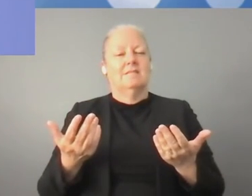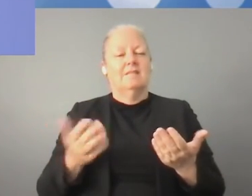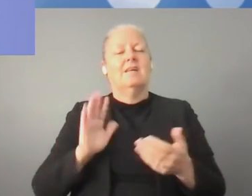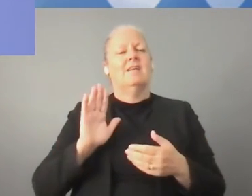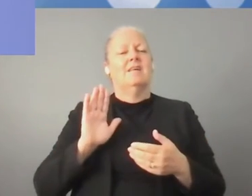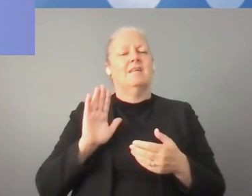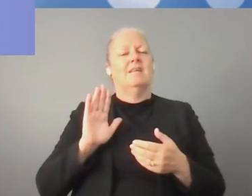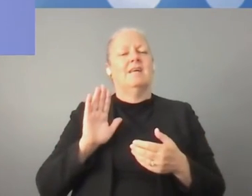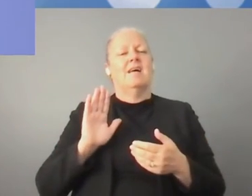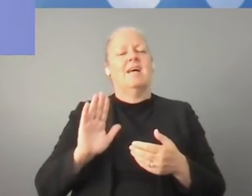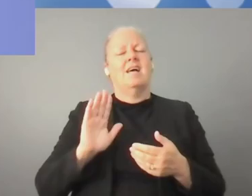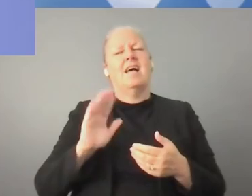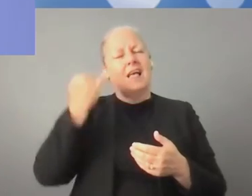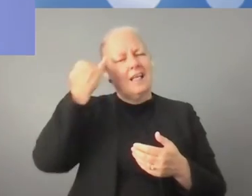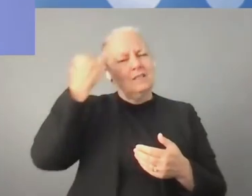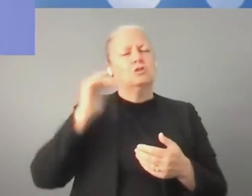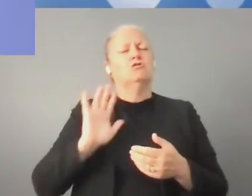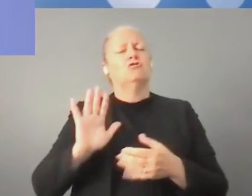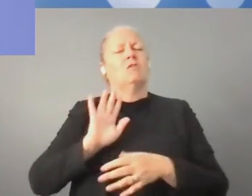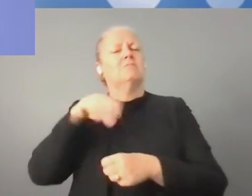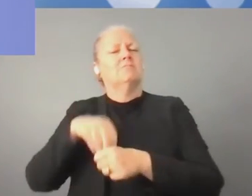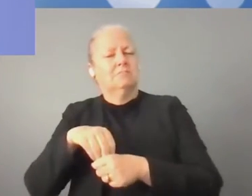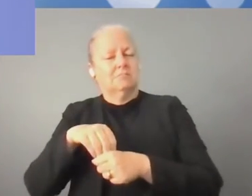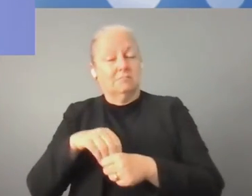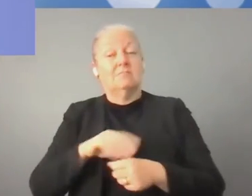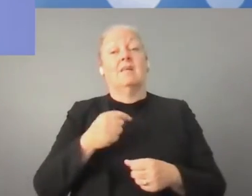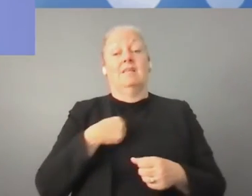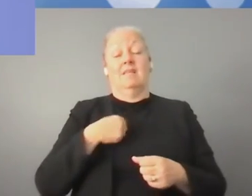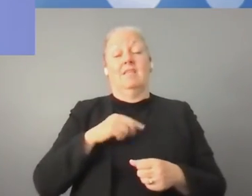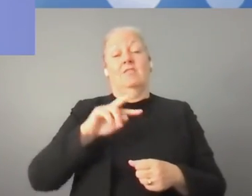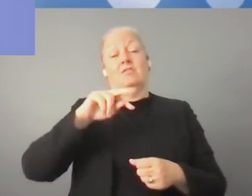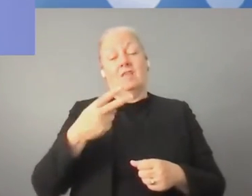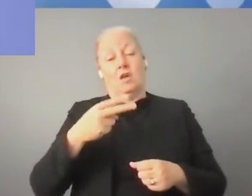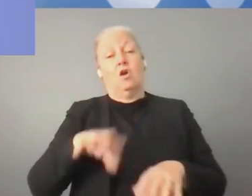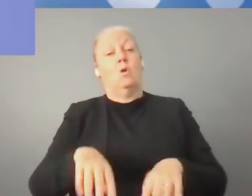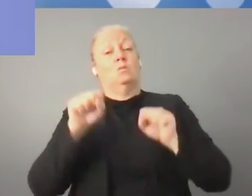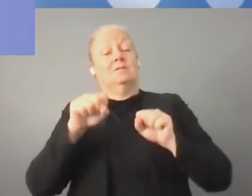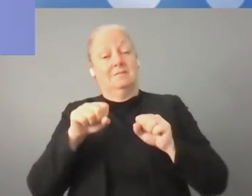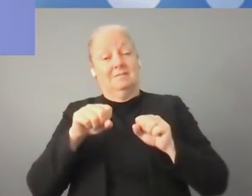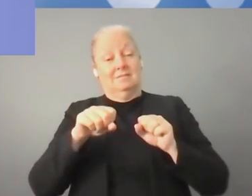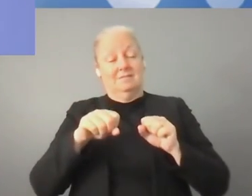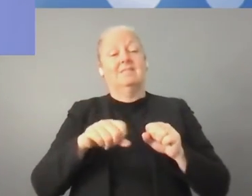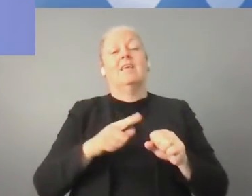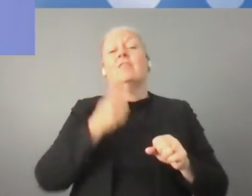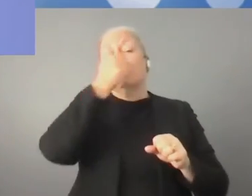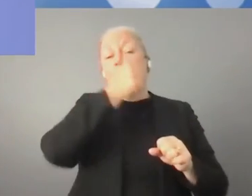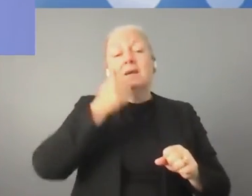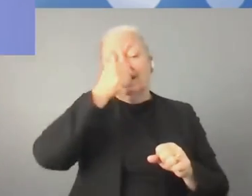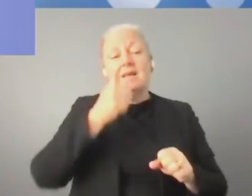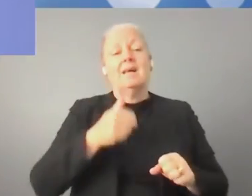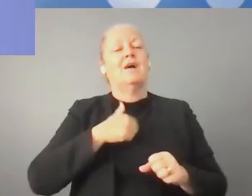is, as we are the second host, the next host in Ethiopia, I would like to invite